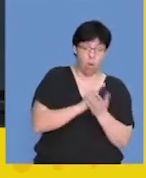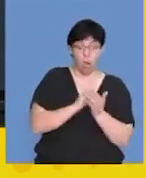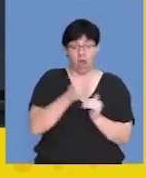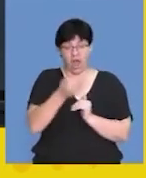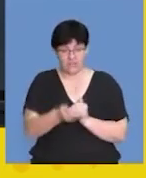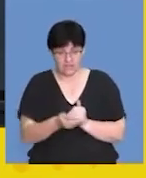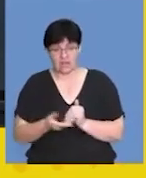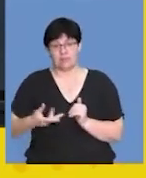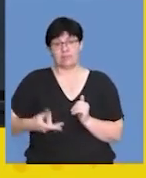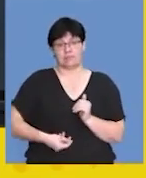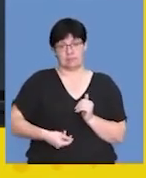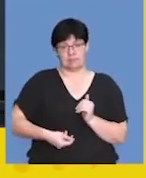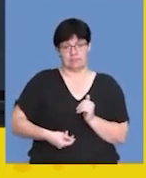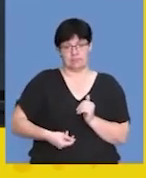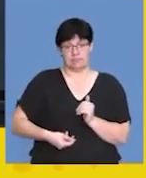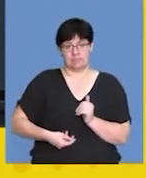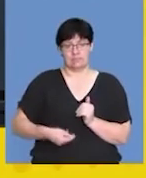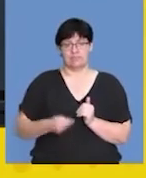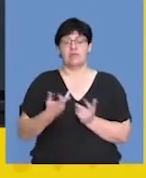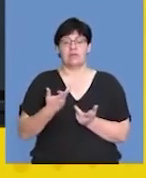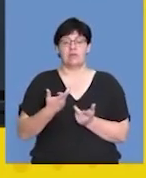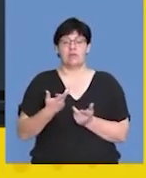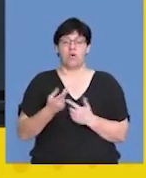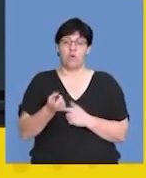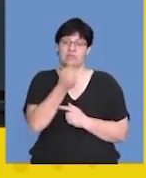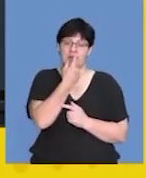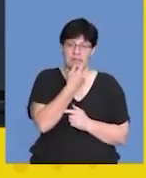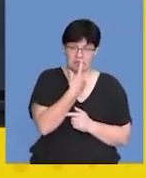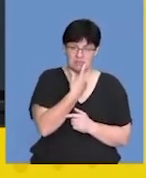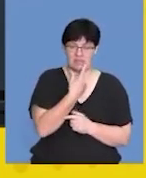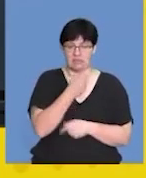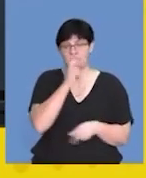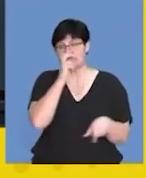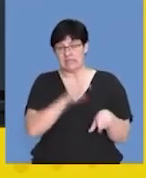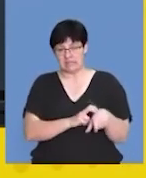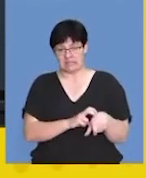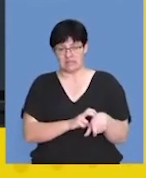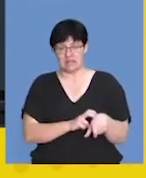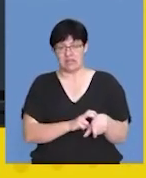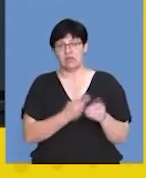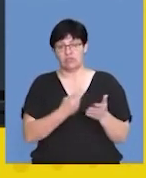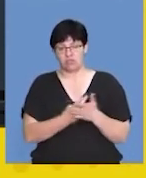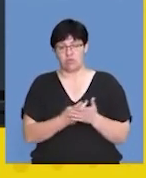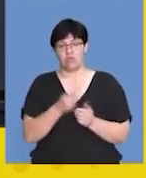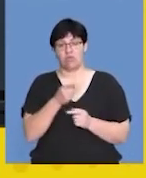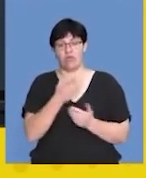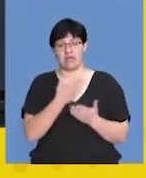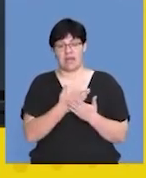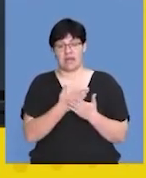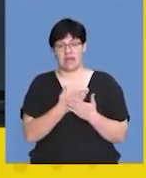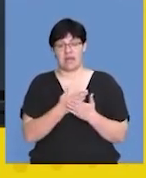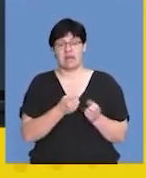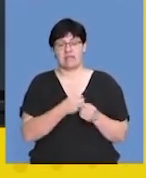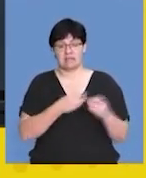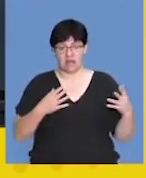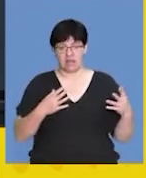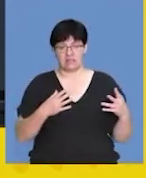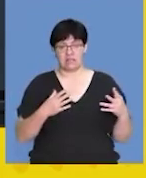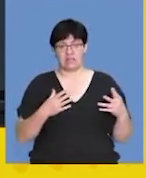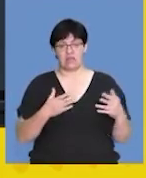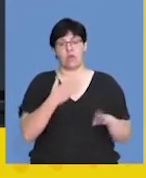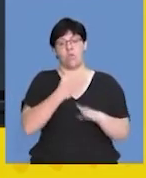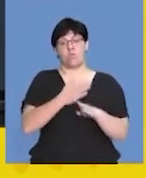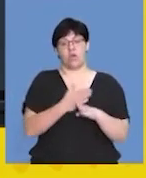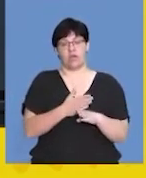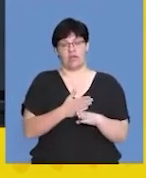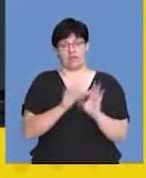take the necessary insulin injections or tablets that they would need. So in order for that insulin to start having its